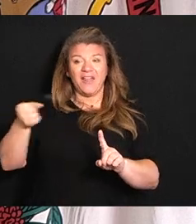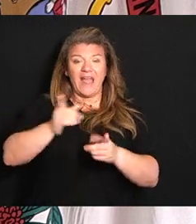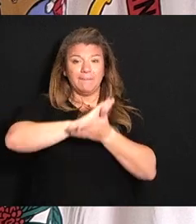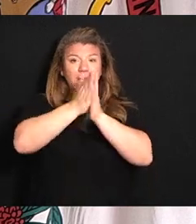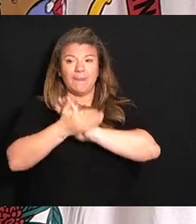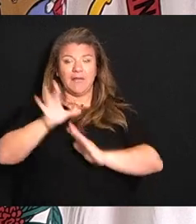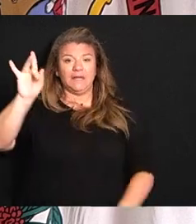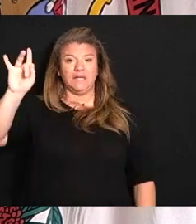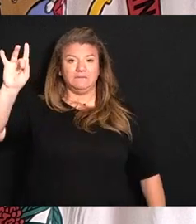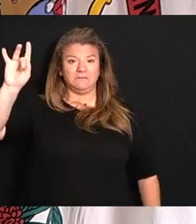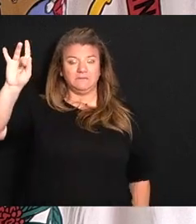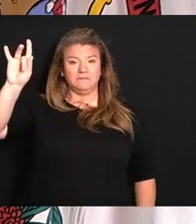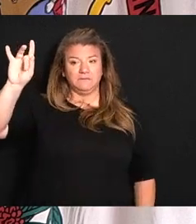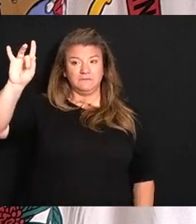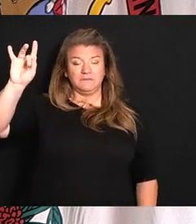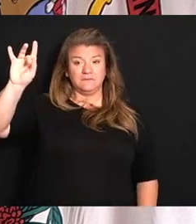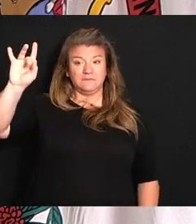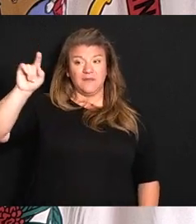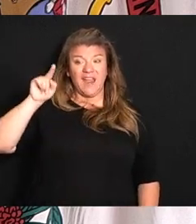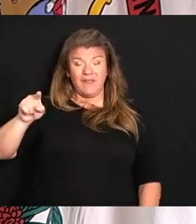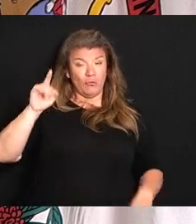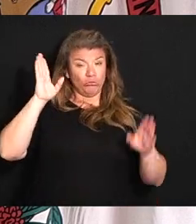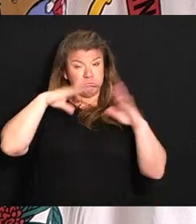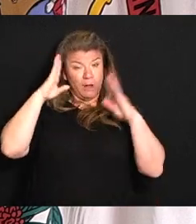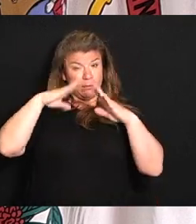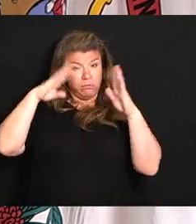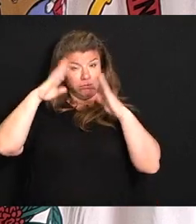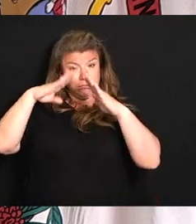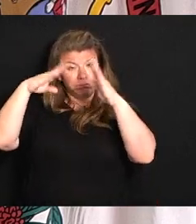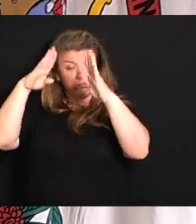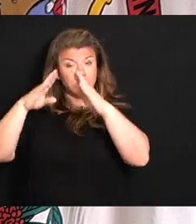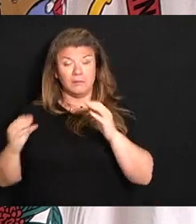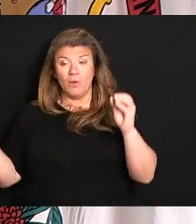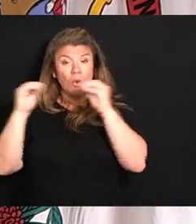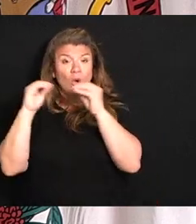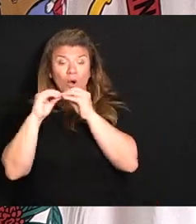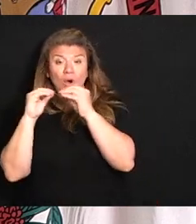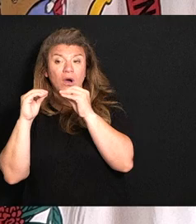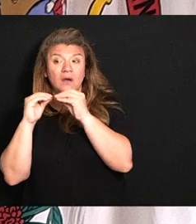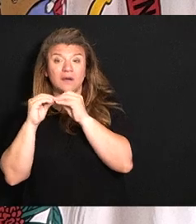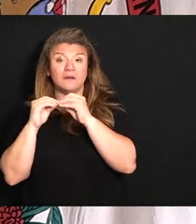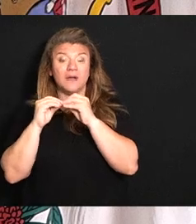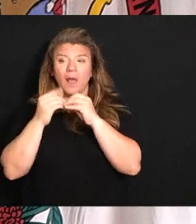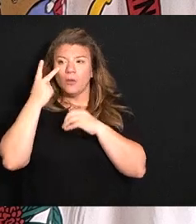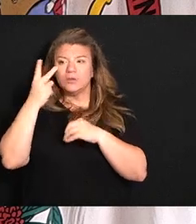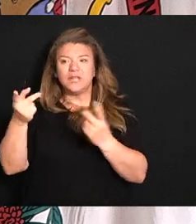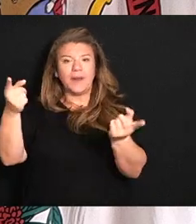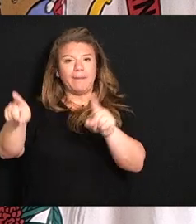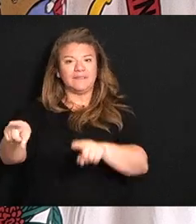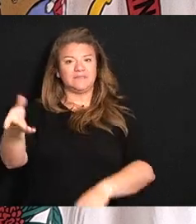old. And if they're troubled beyond belief, then look what happens.